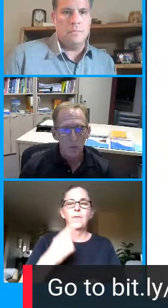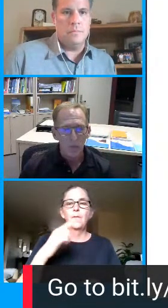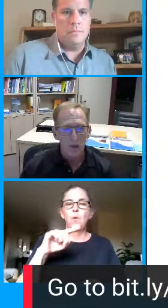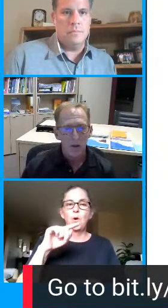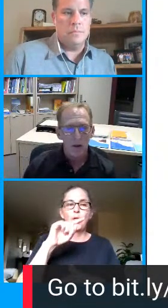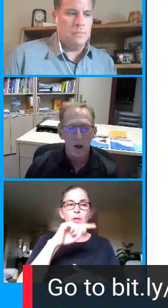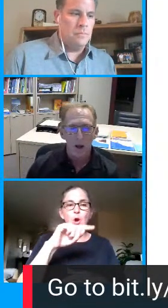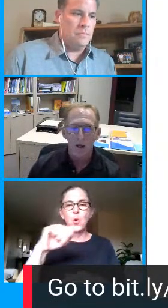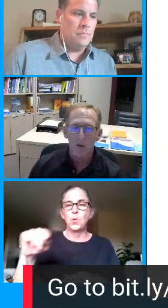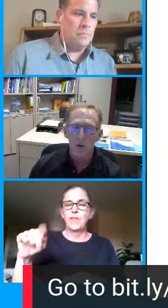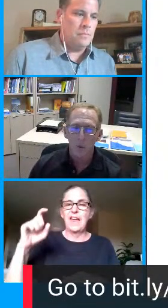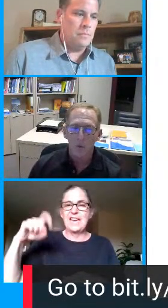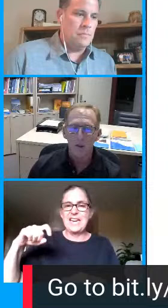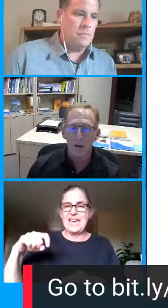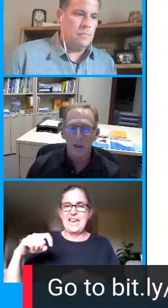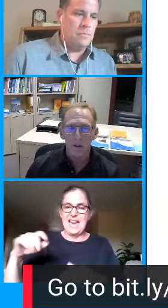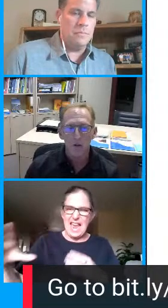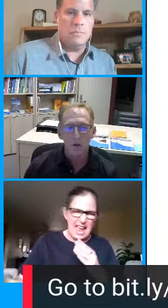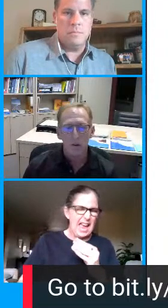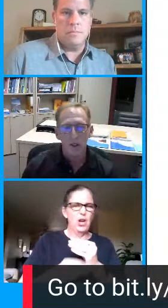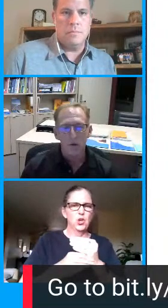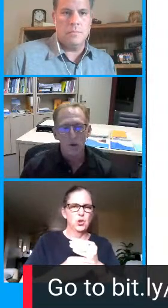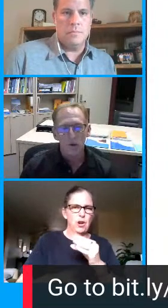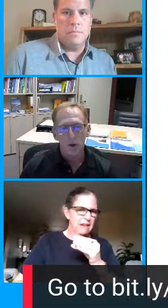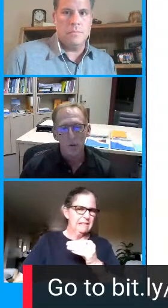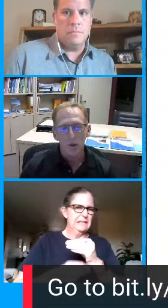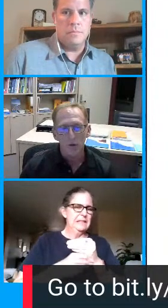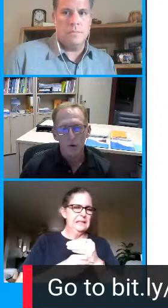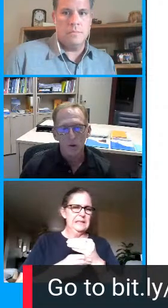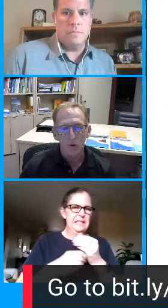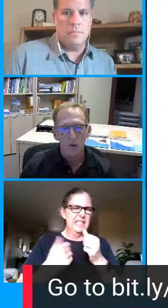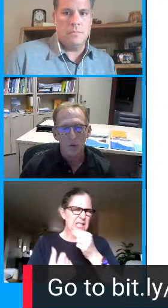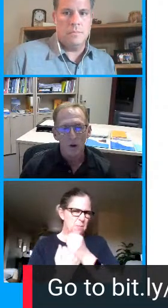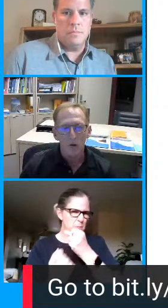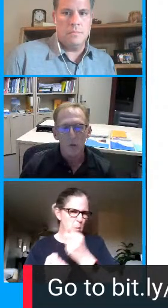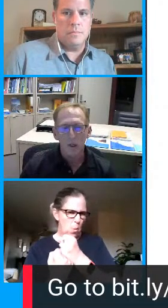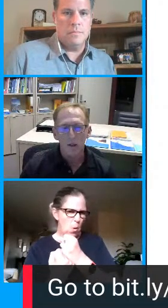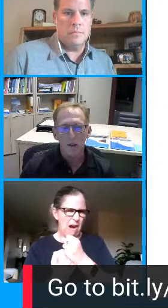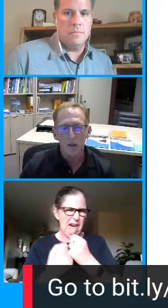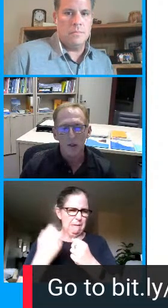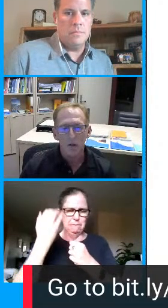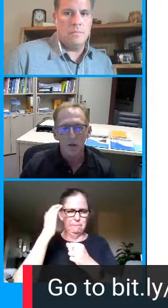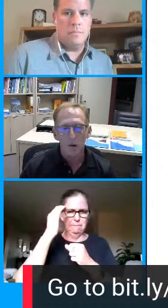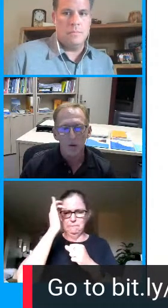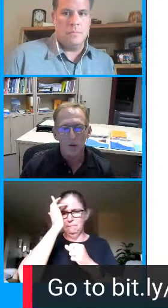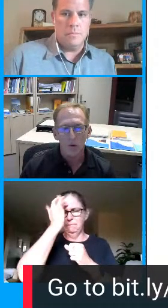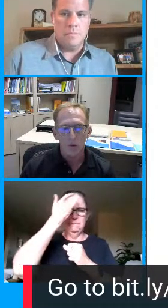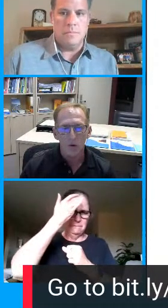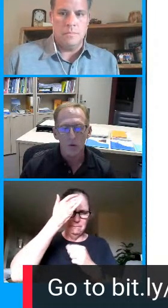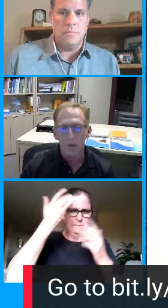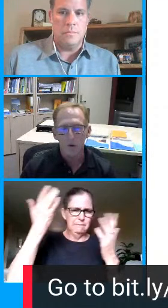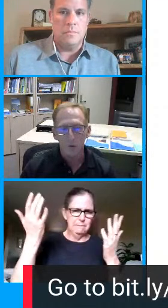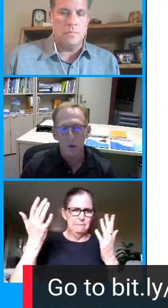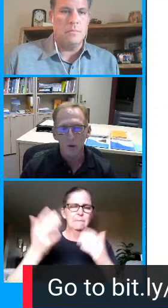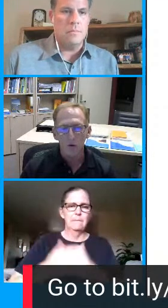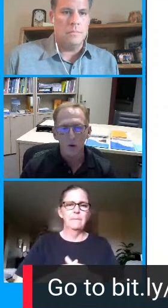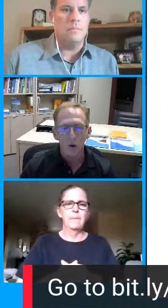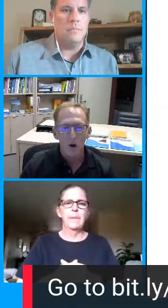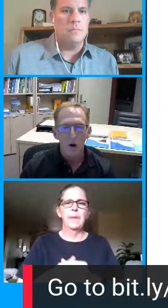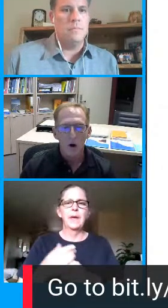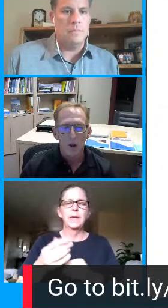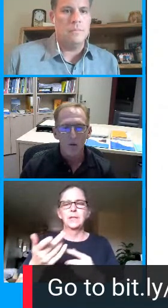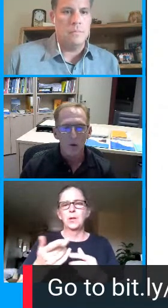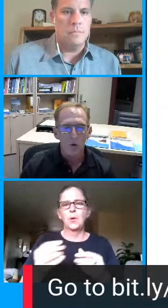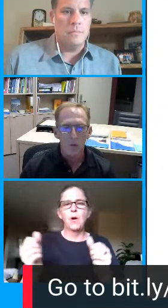support and supporting our english language development students as well as meeting the needs of our students with disabilities